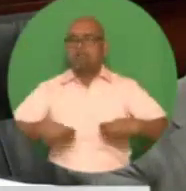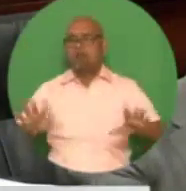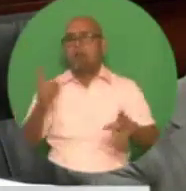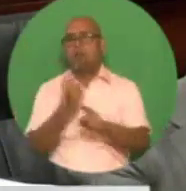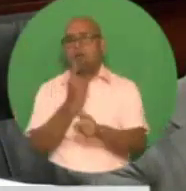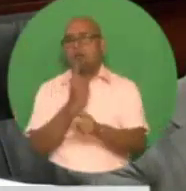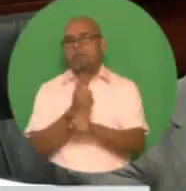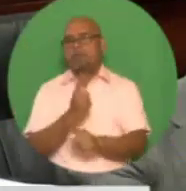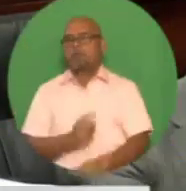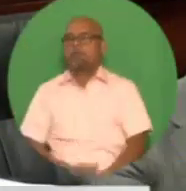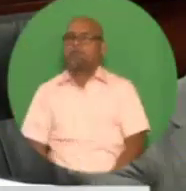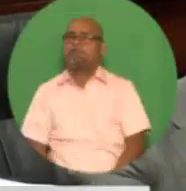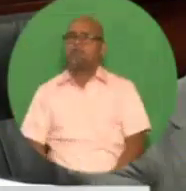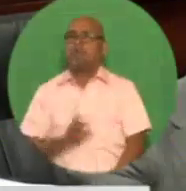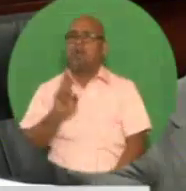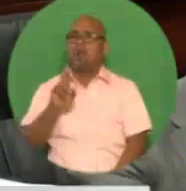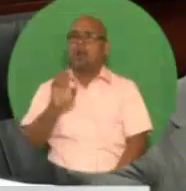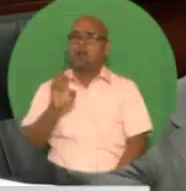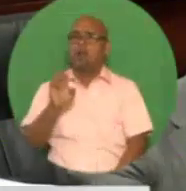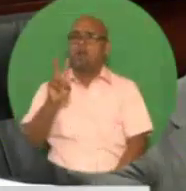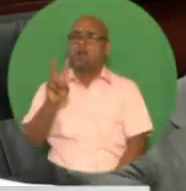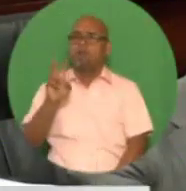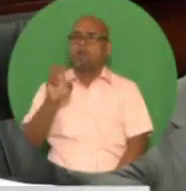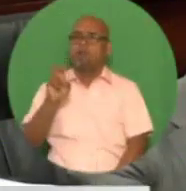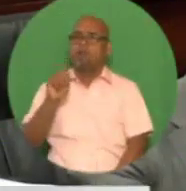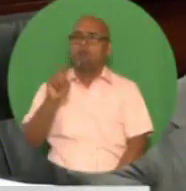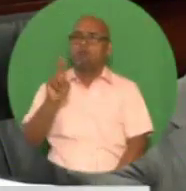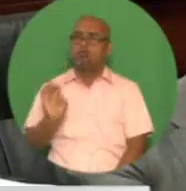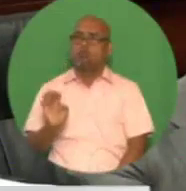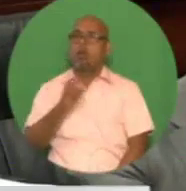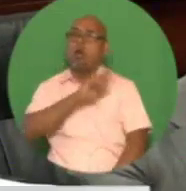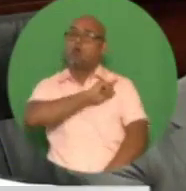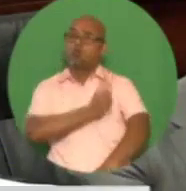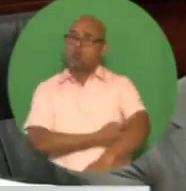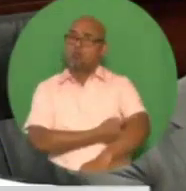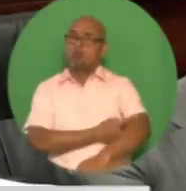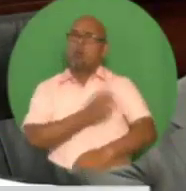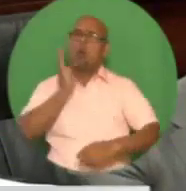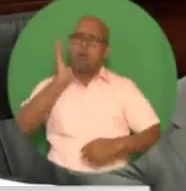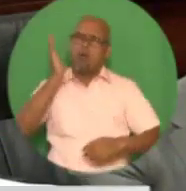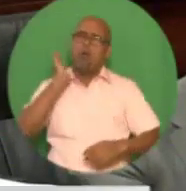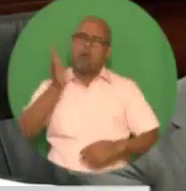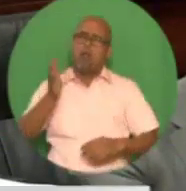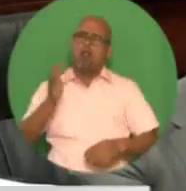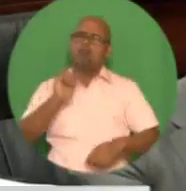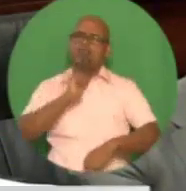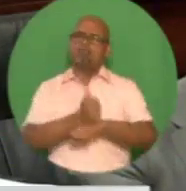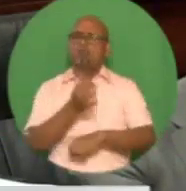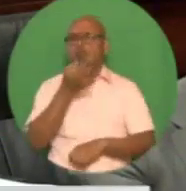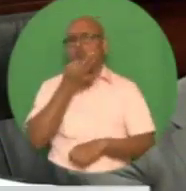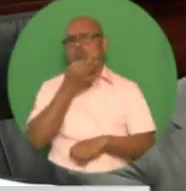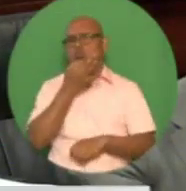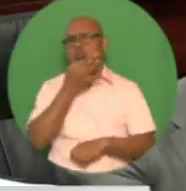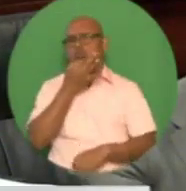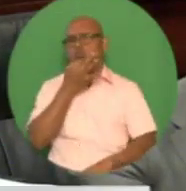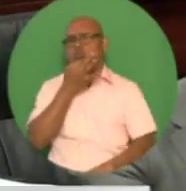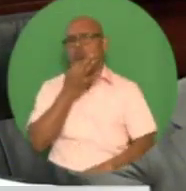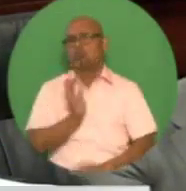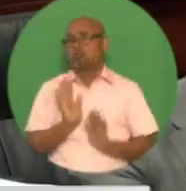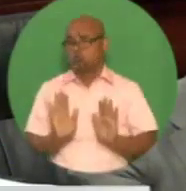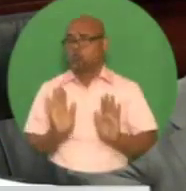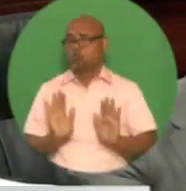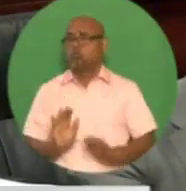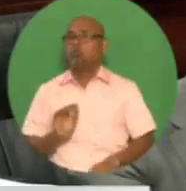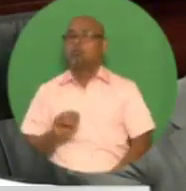made substantial progress in bringing the Trinidad-Tobago Revenue Authority to fruition. This major institutional reform will